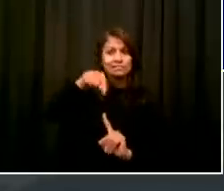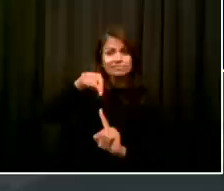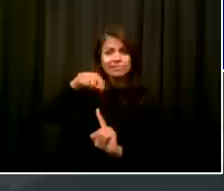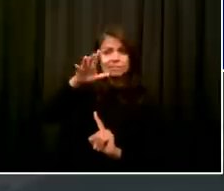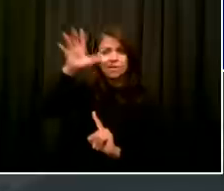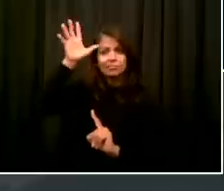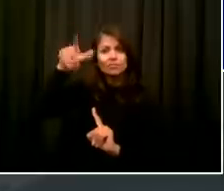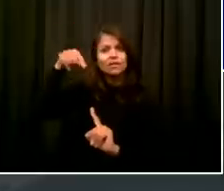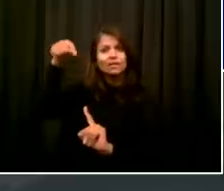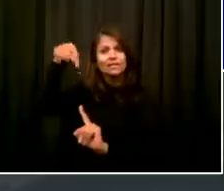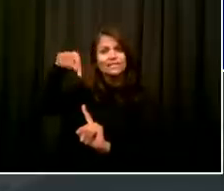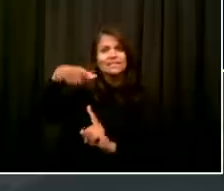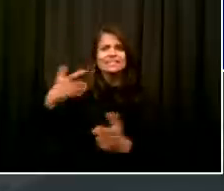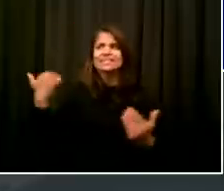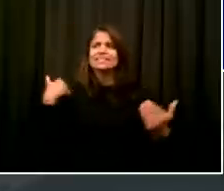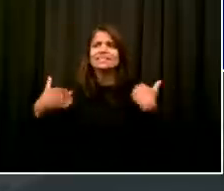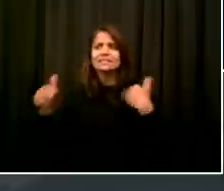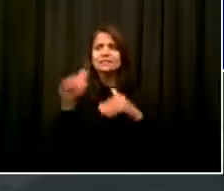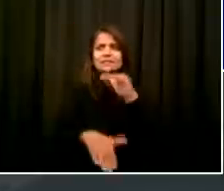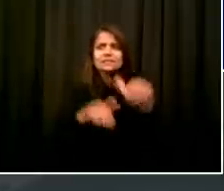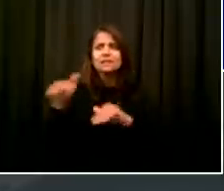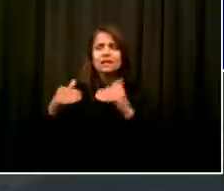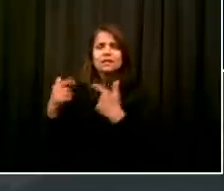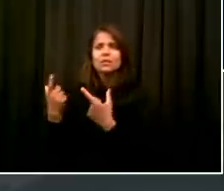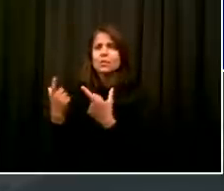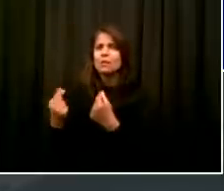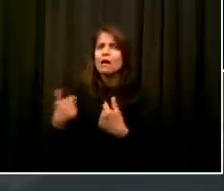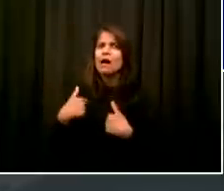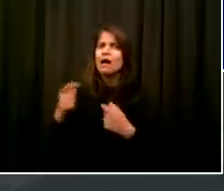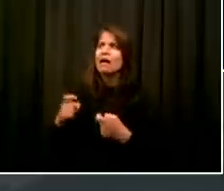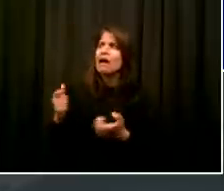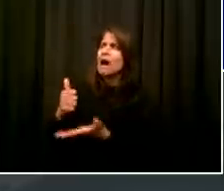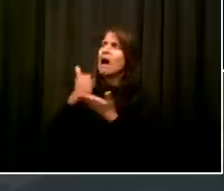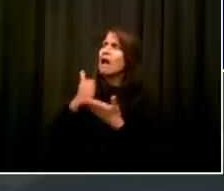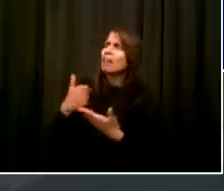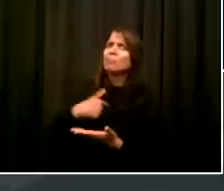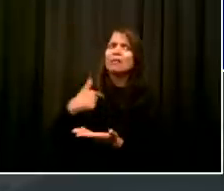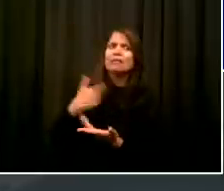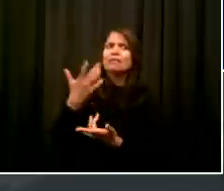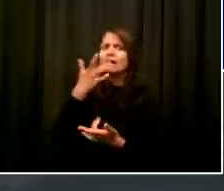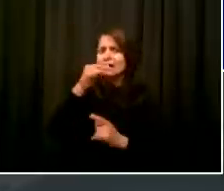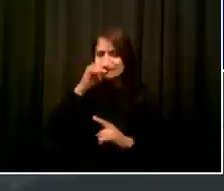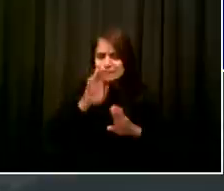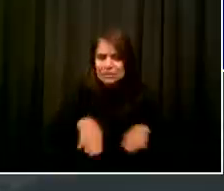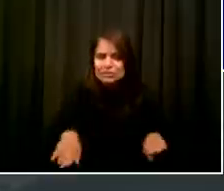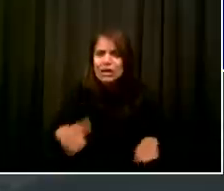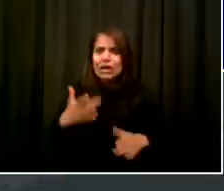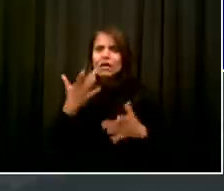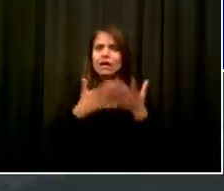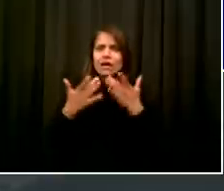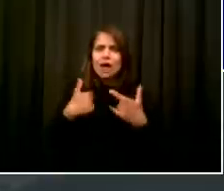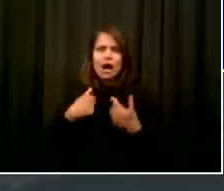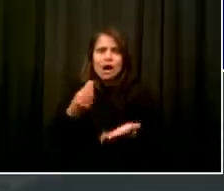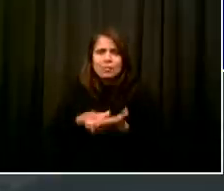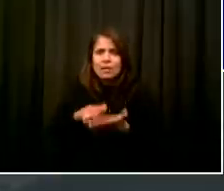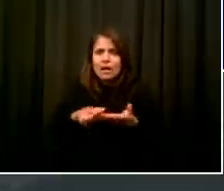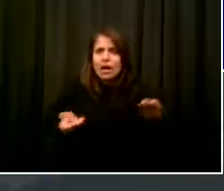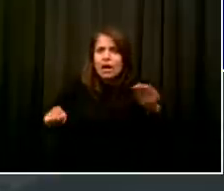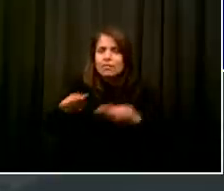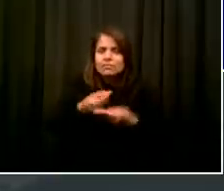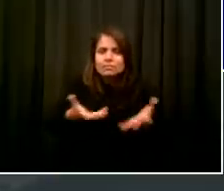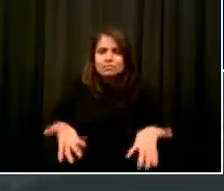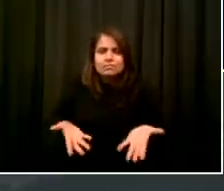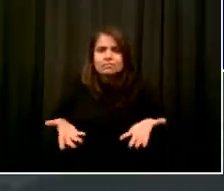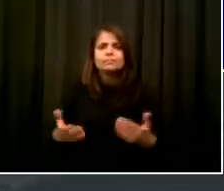saying, when do we get relief too? Well, look, I want to say from the beginning, there's a profound difference